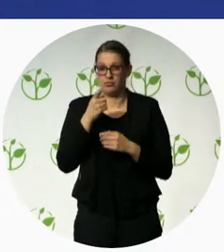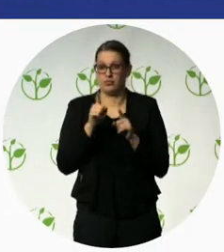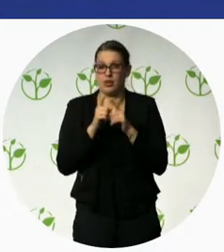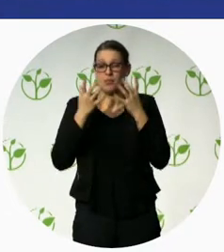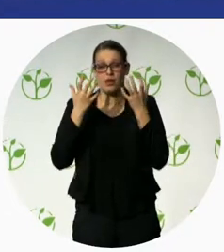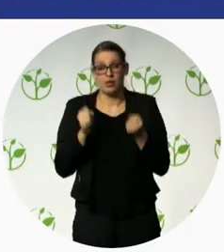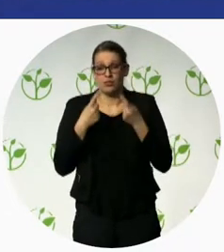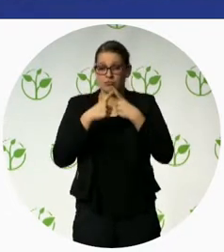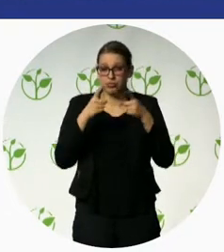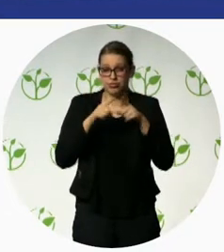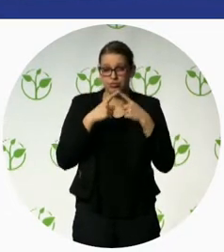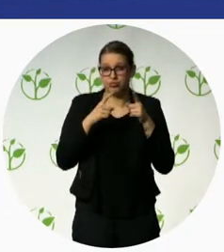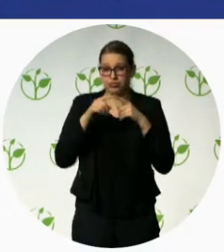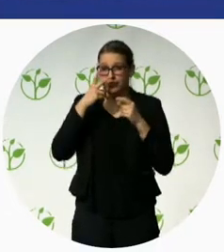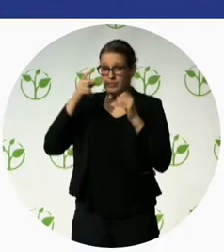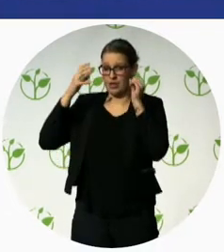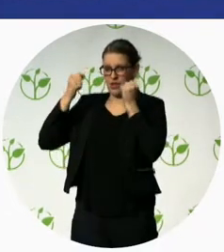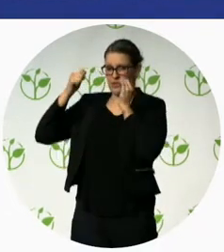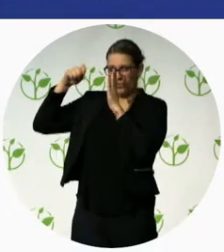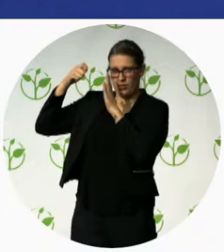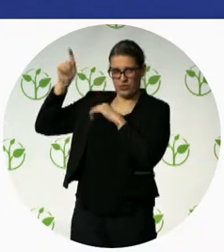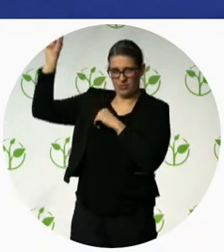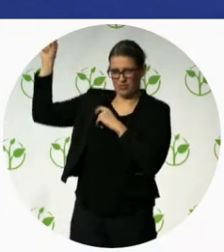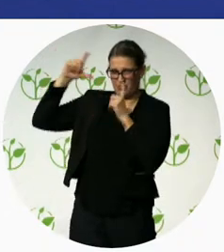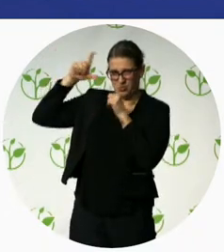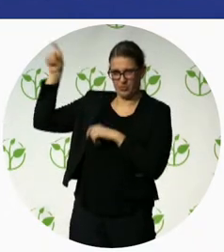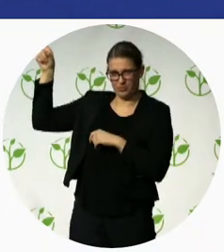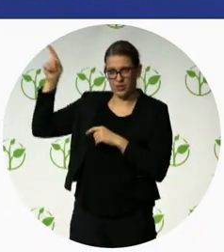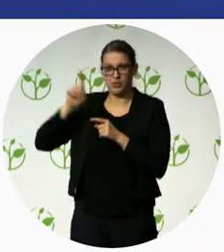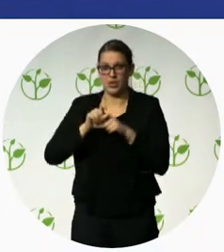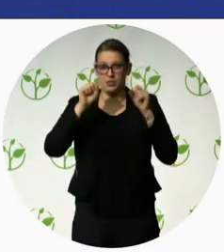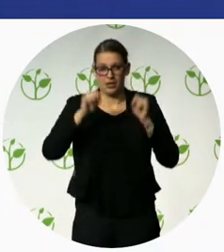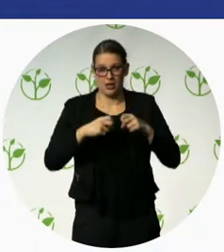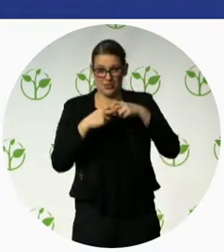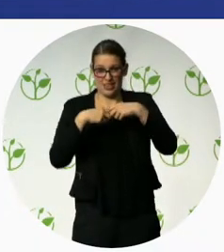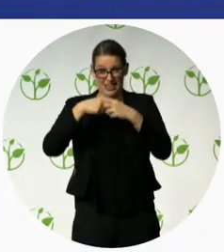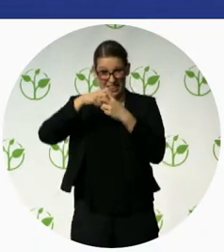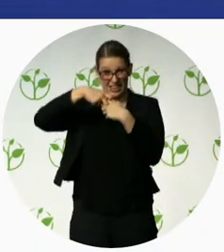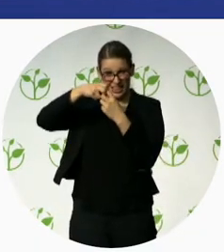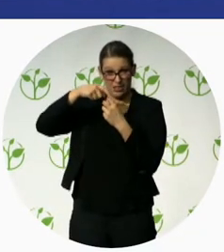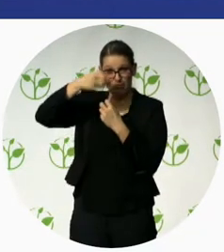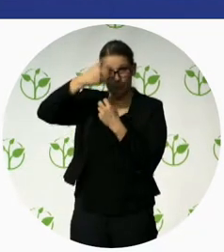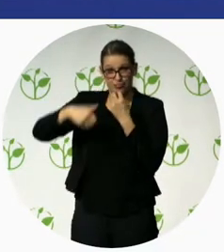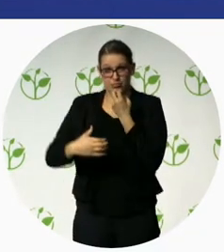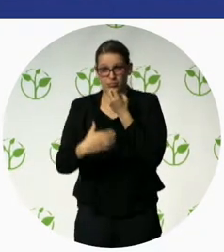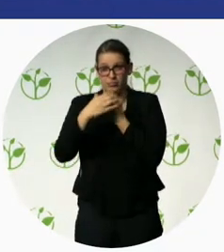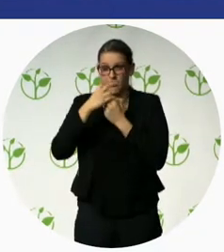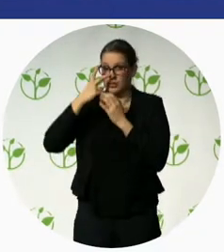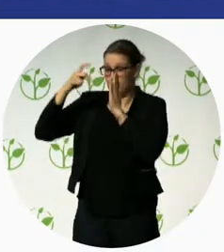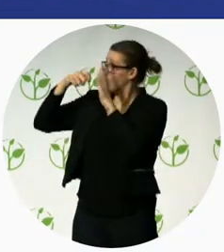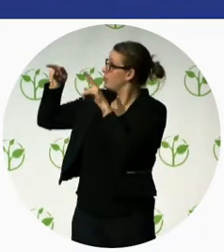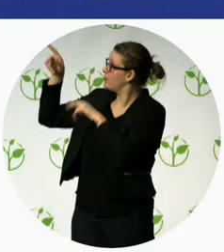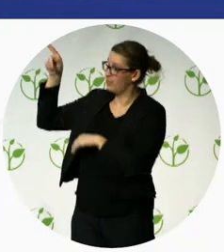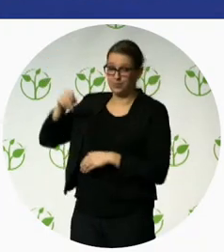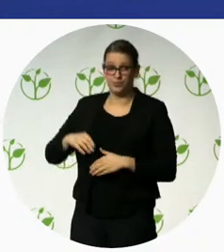the only option available in the developing world is a single axis knee joint with or without a lock could I have the video please